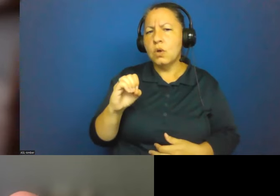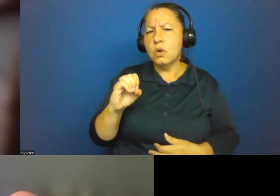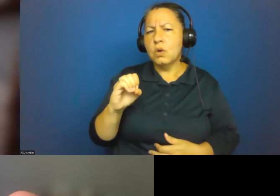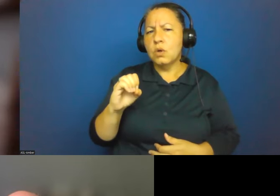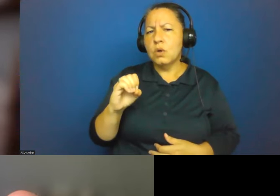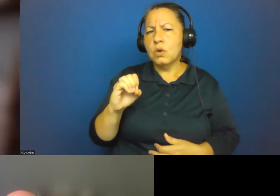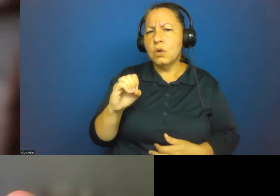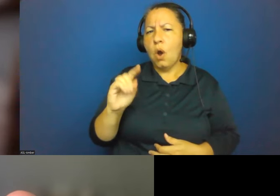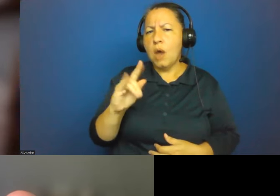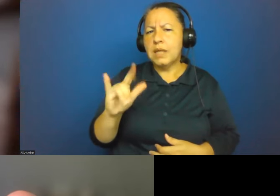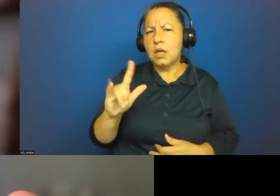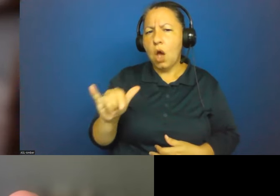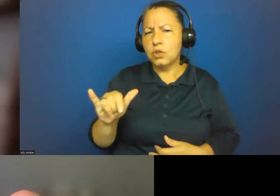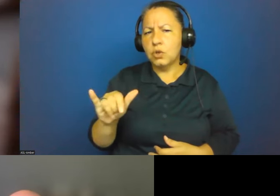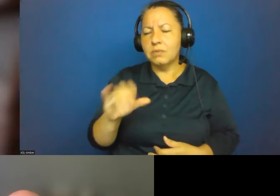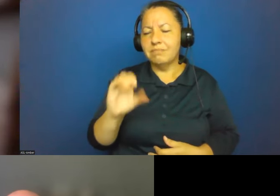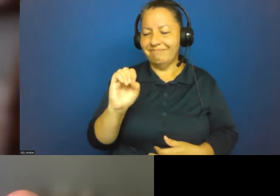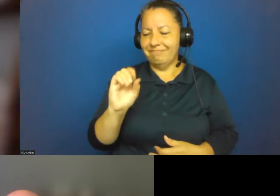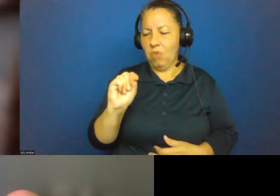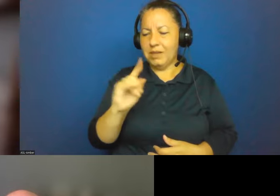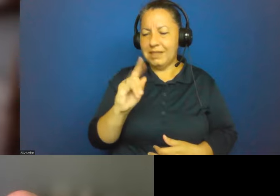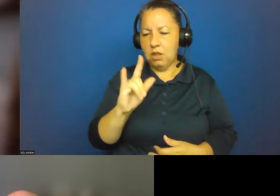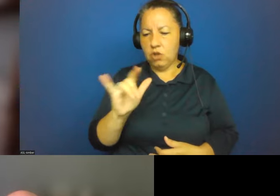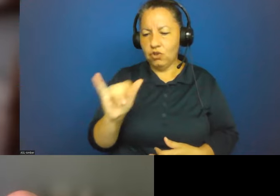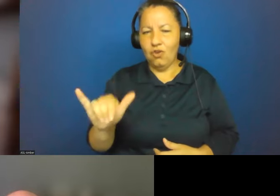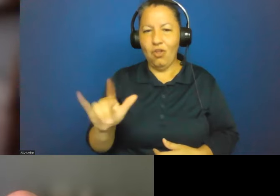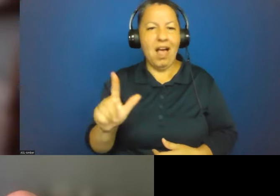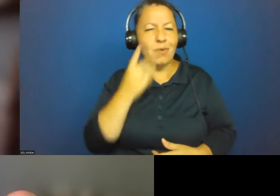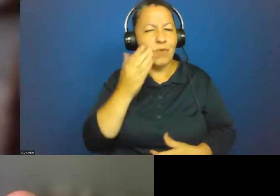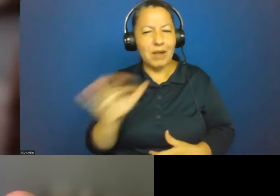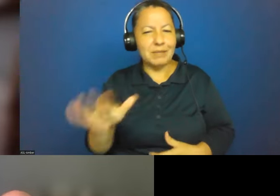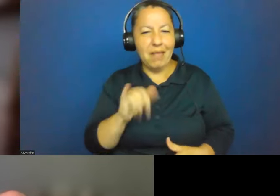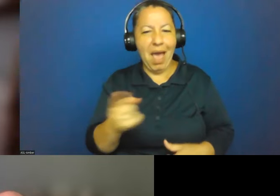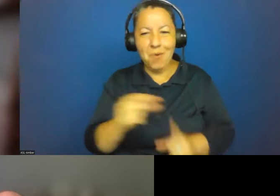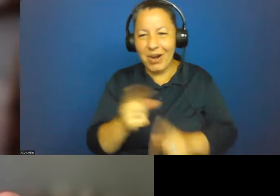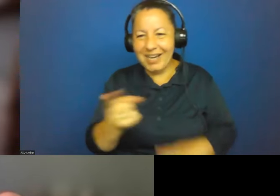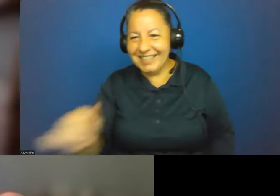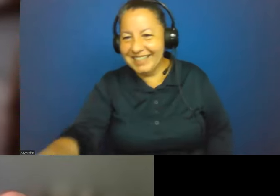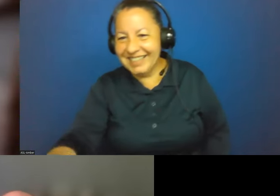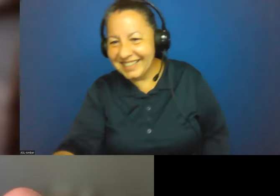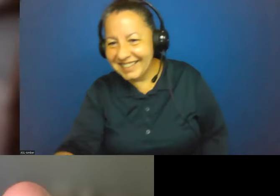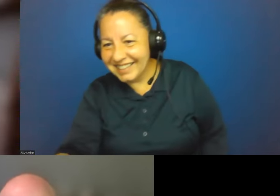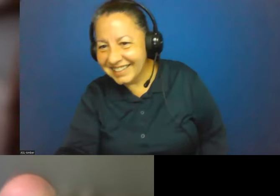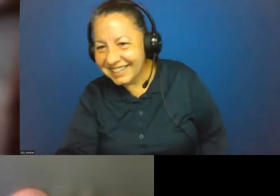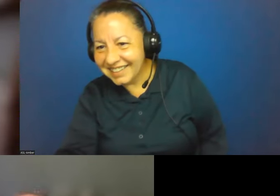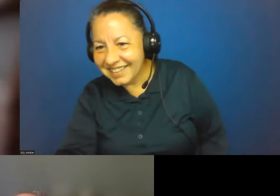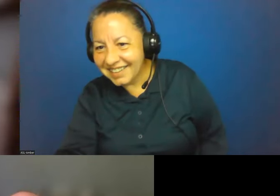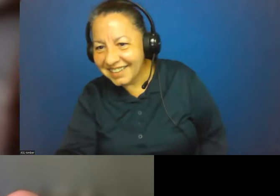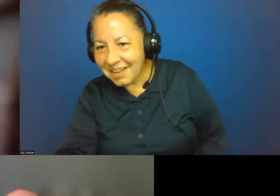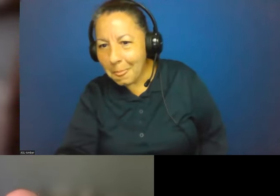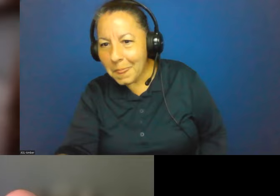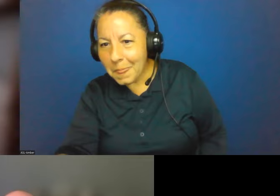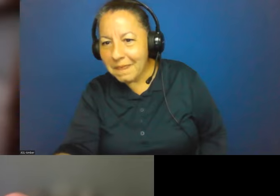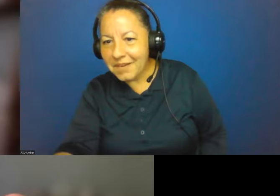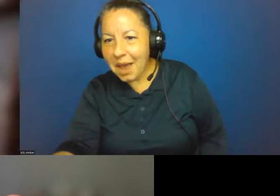related to malaria that can be obtained from the skeletons? Yes. So it's, I tended to push